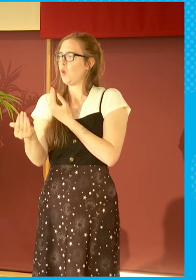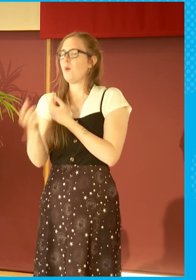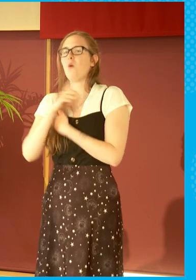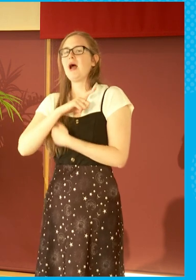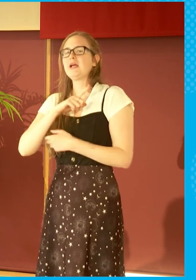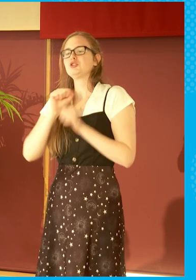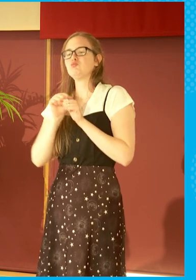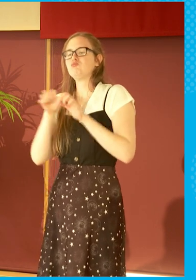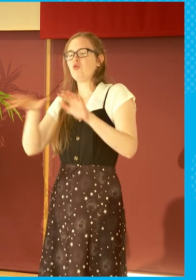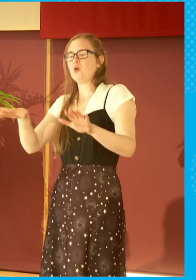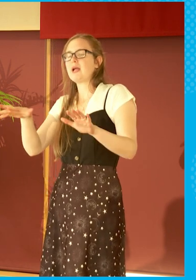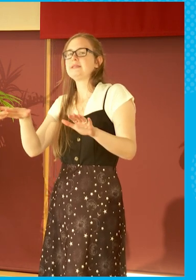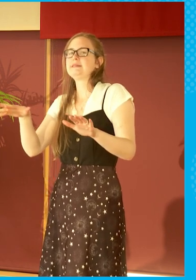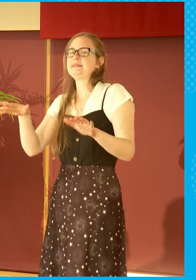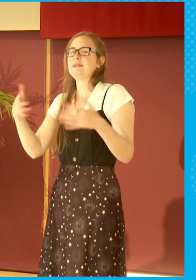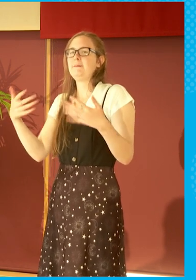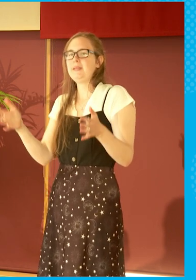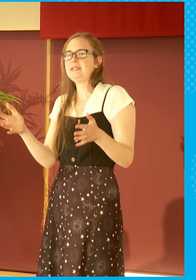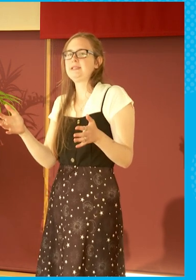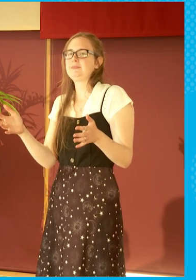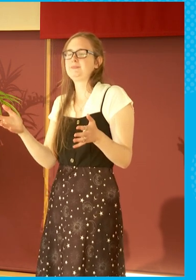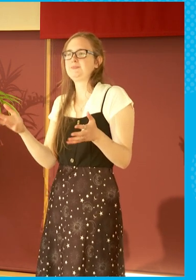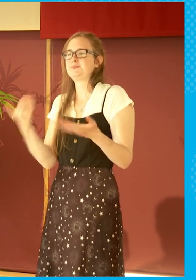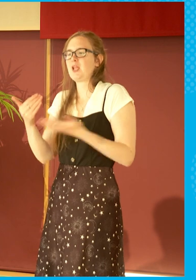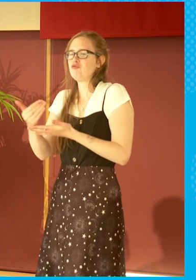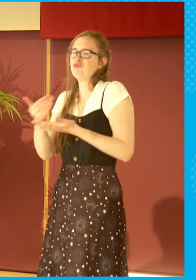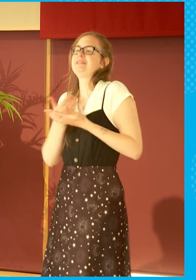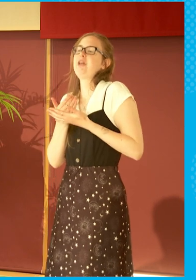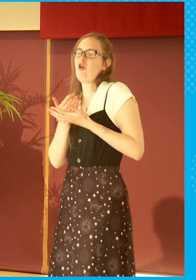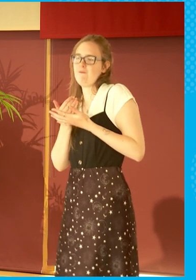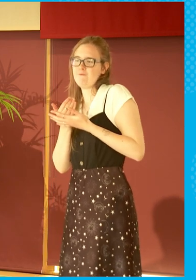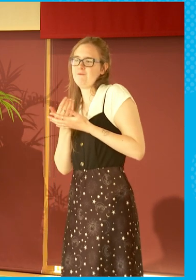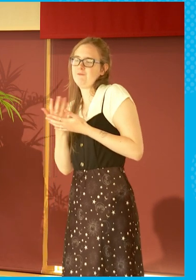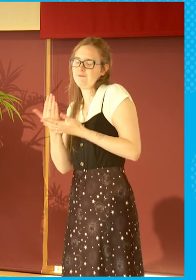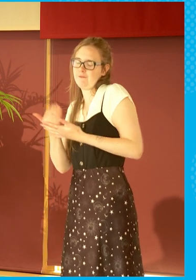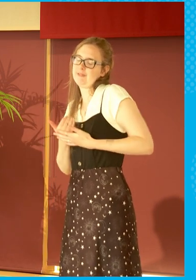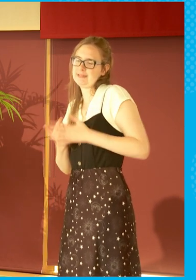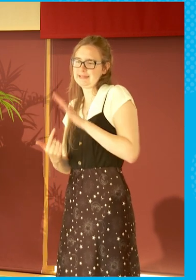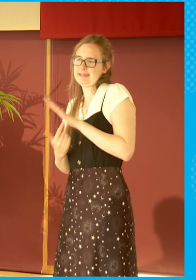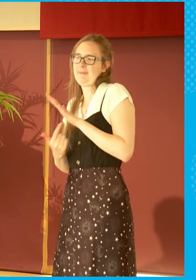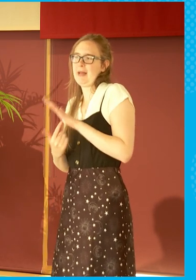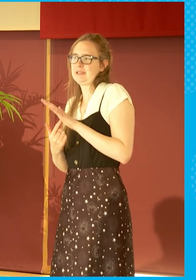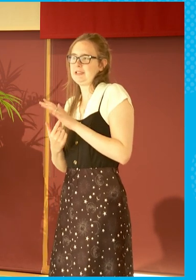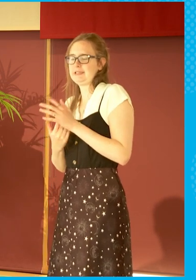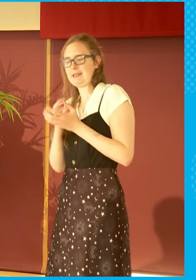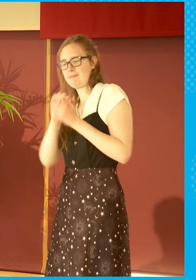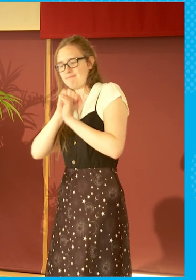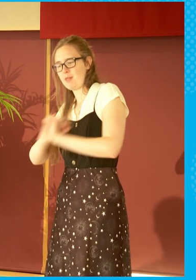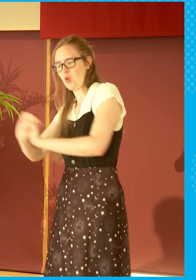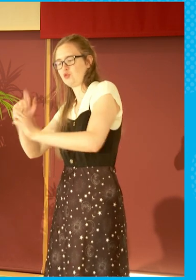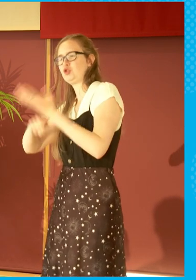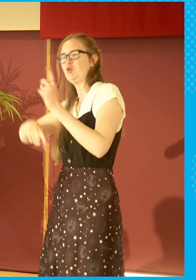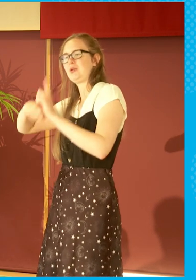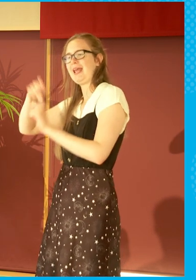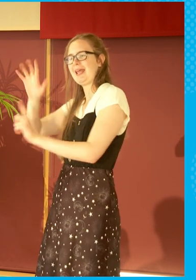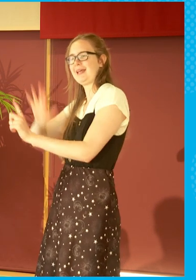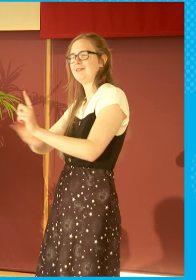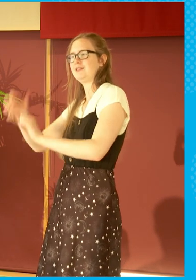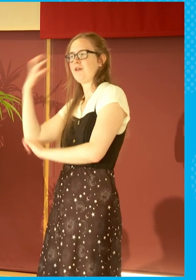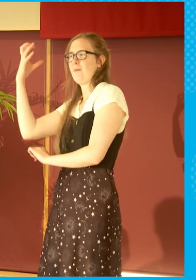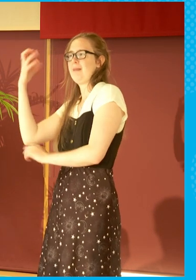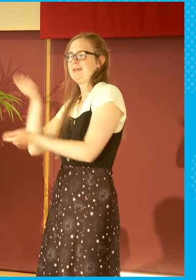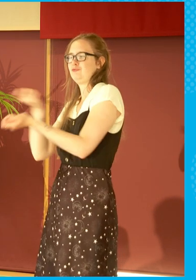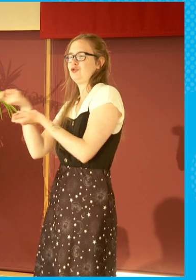is a reserved matter. That is something that belongs to the UK government rather than to the Scottish government.